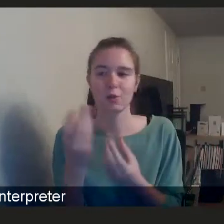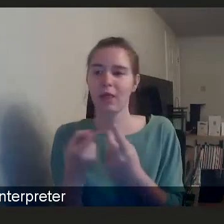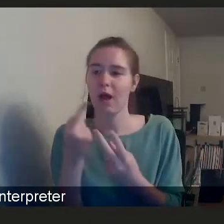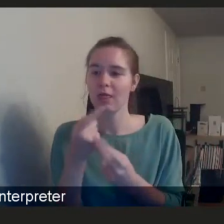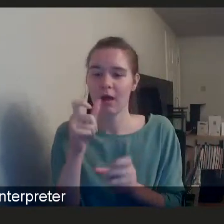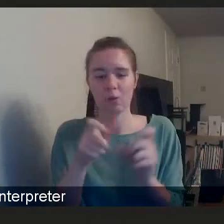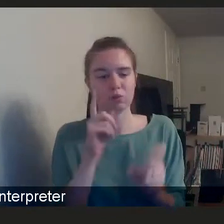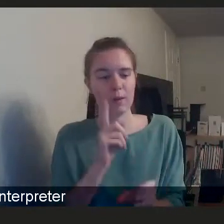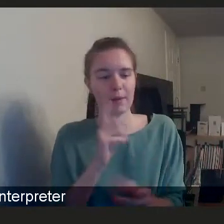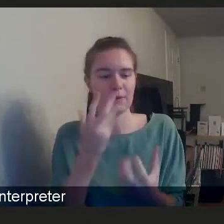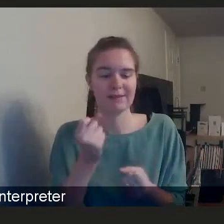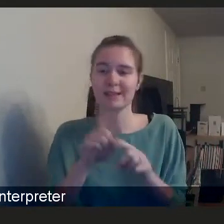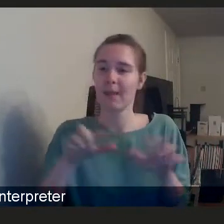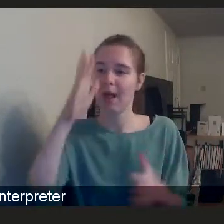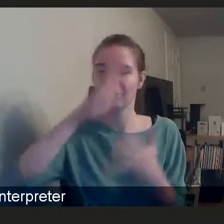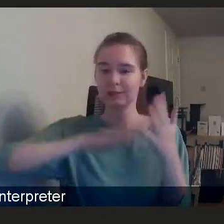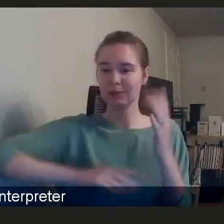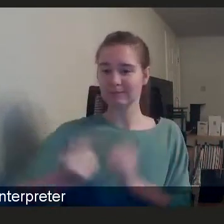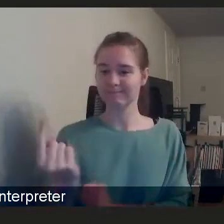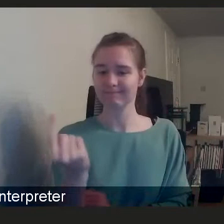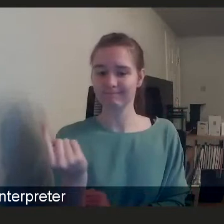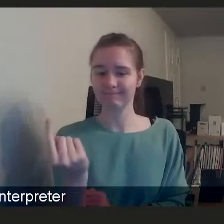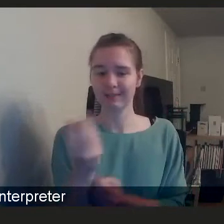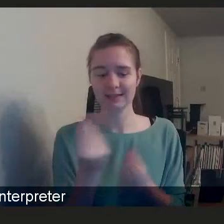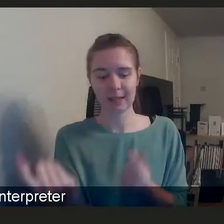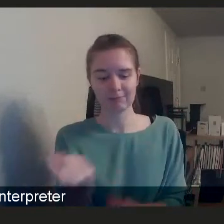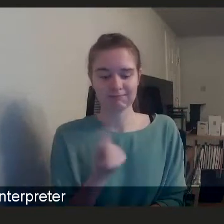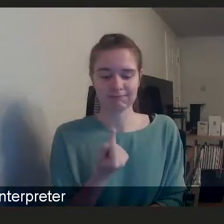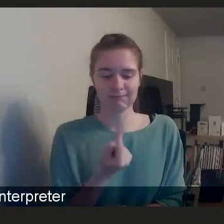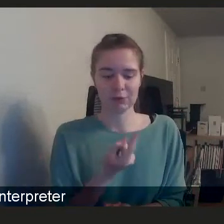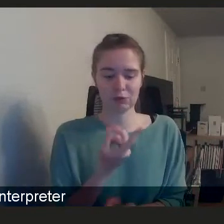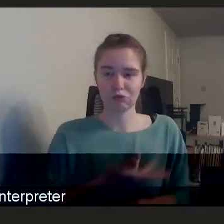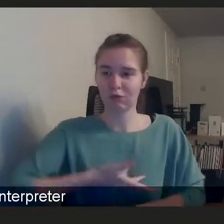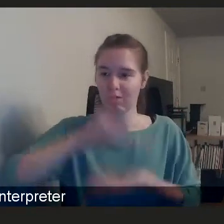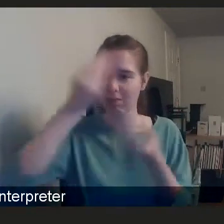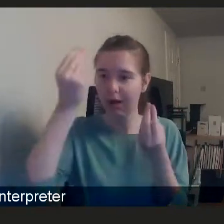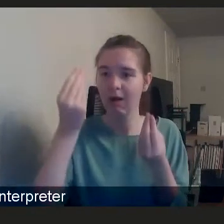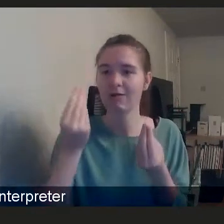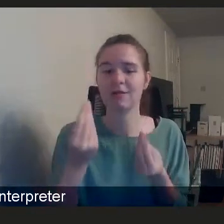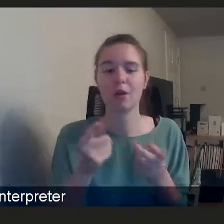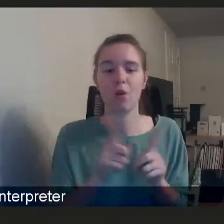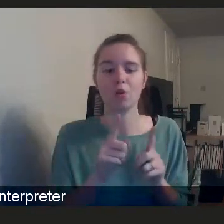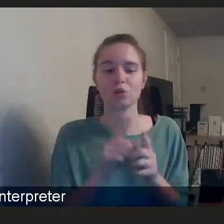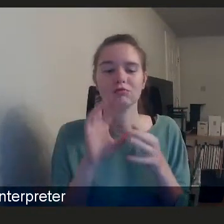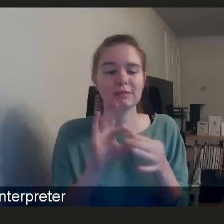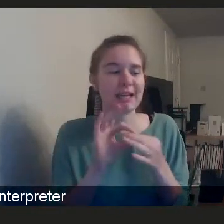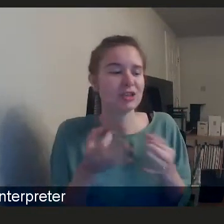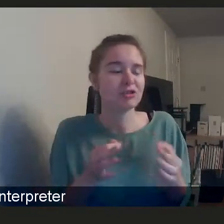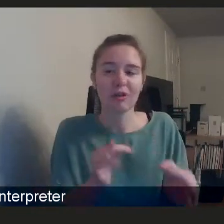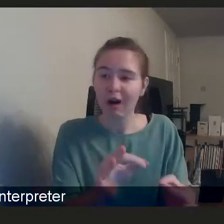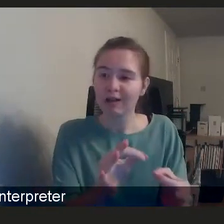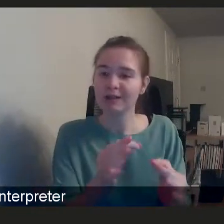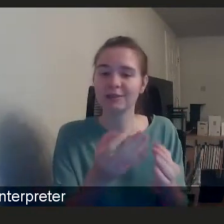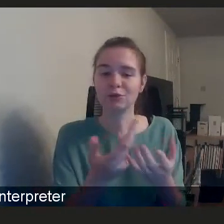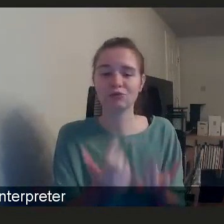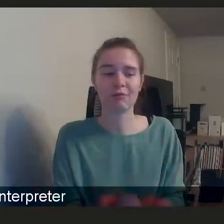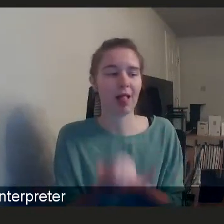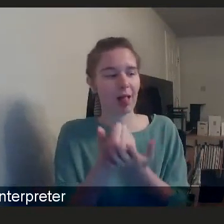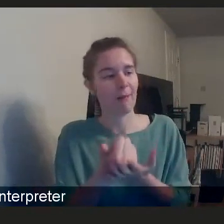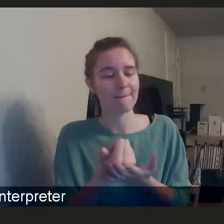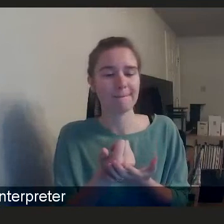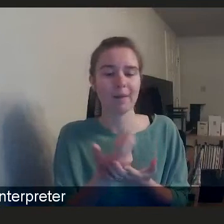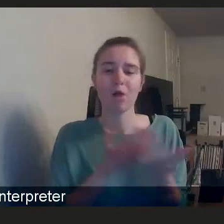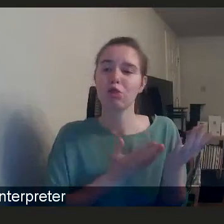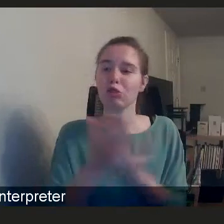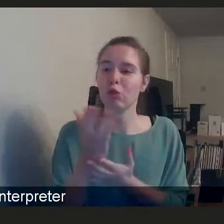experiences. Some of them come to us to learn activities and engage in gardening activities. And through that, we can begin to